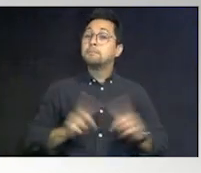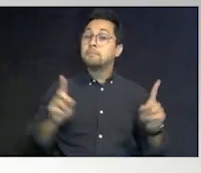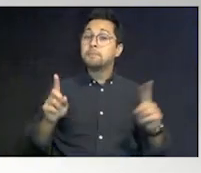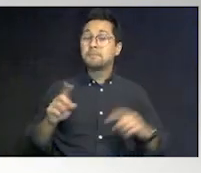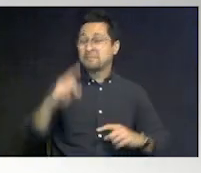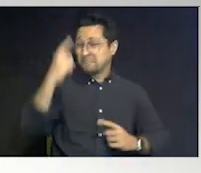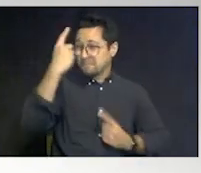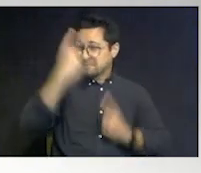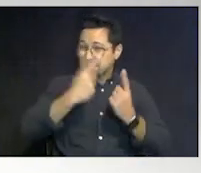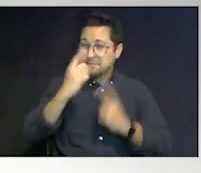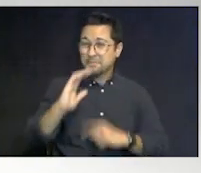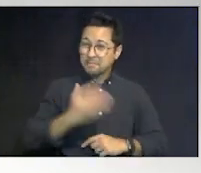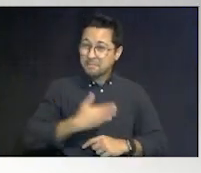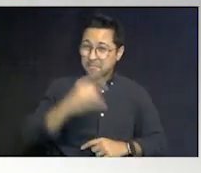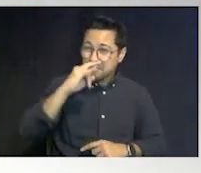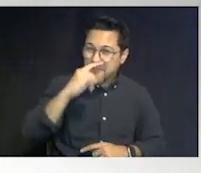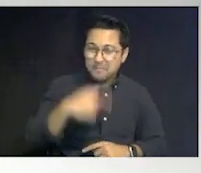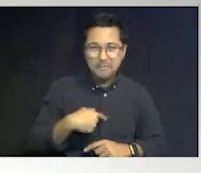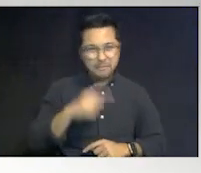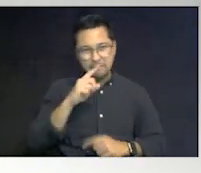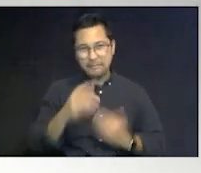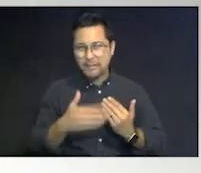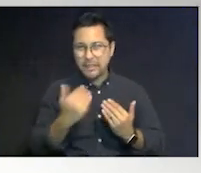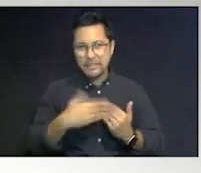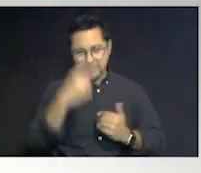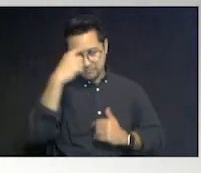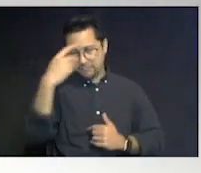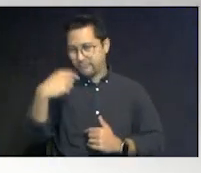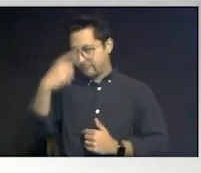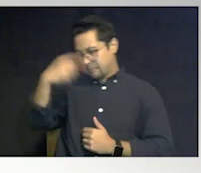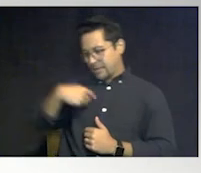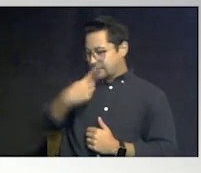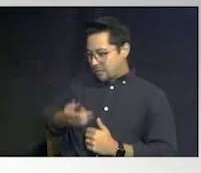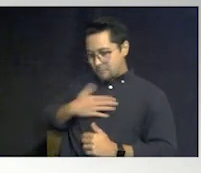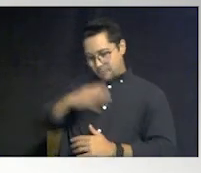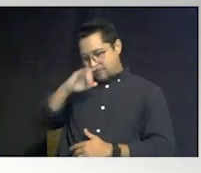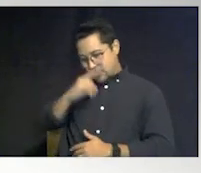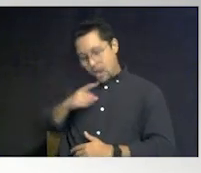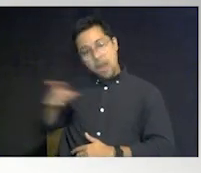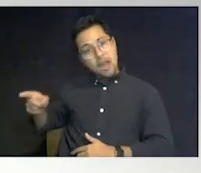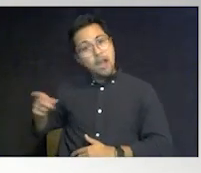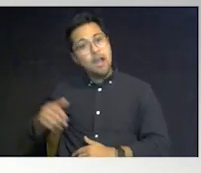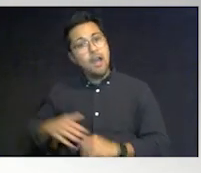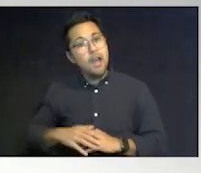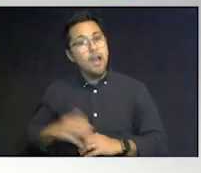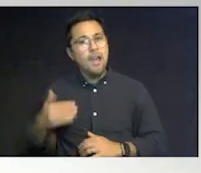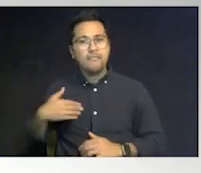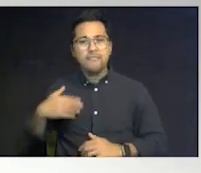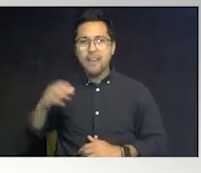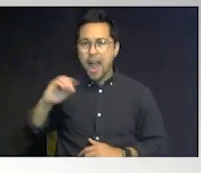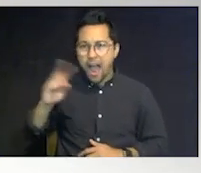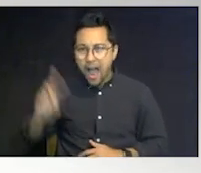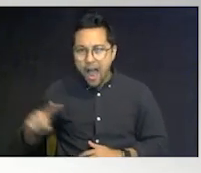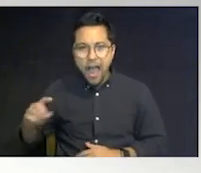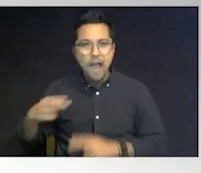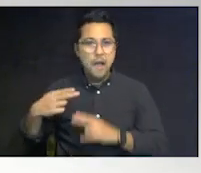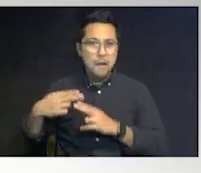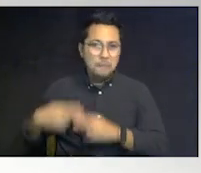But think about our kids. How easy it would be for me to tell my child, I've got an ounce or a pound of cocaine.